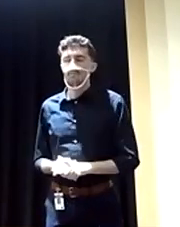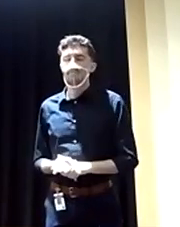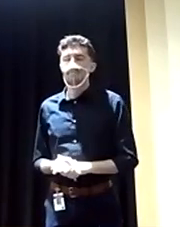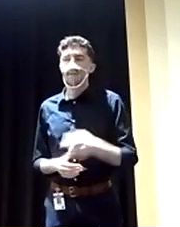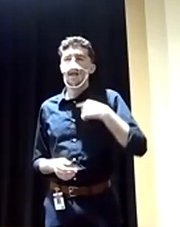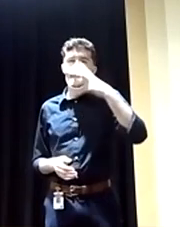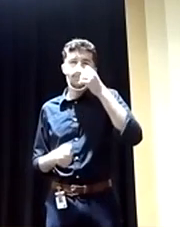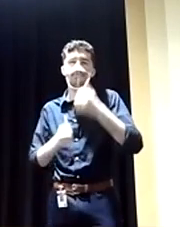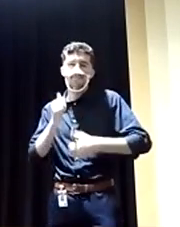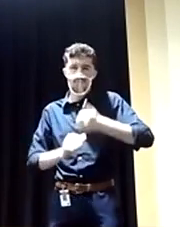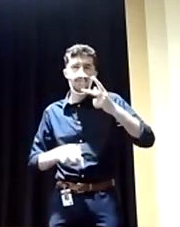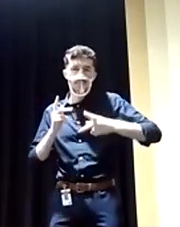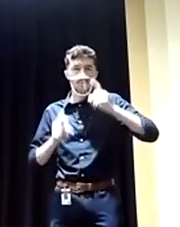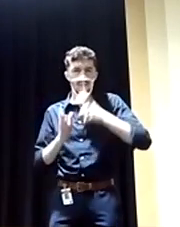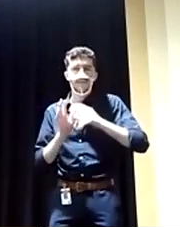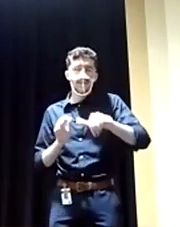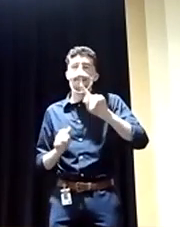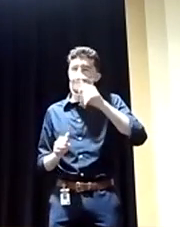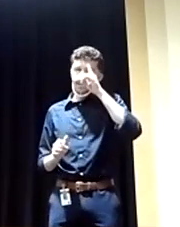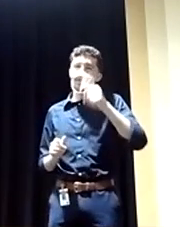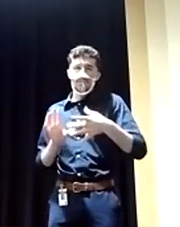recognize that, but I thought it's worth mentioning.